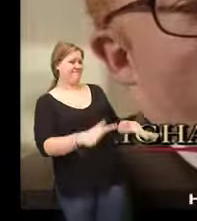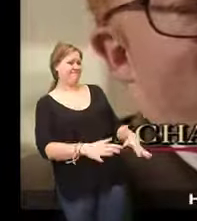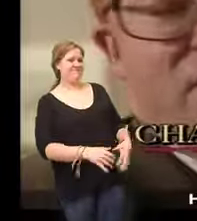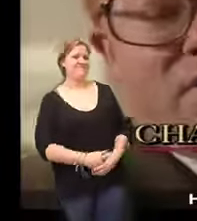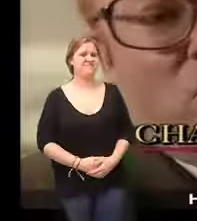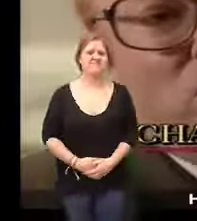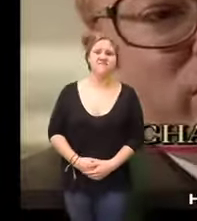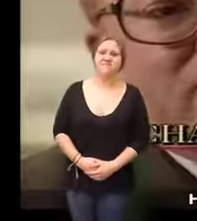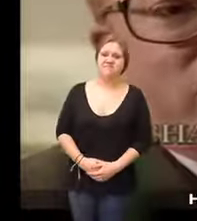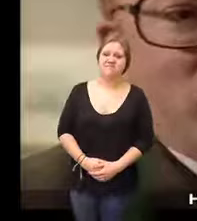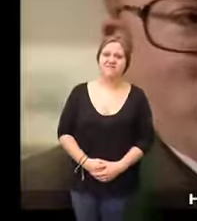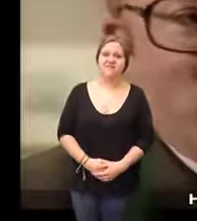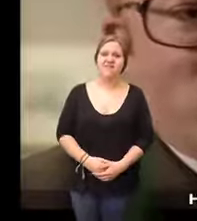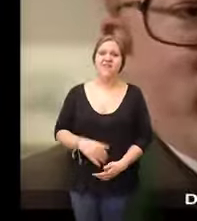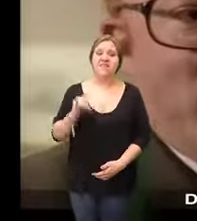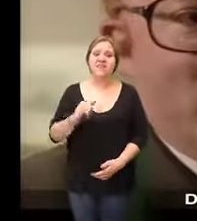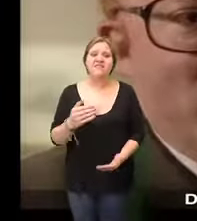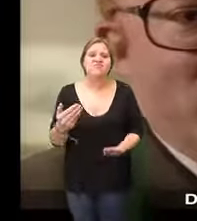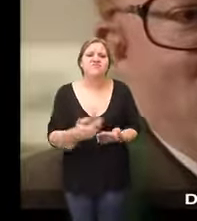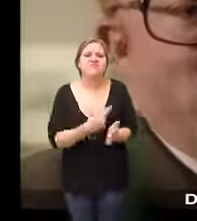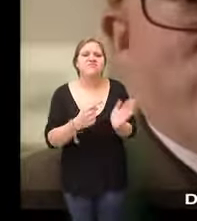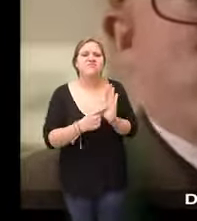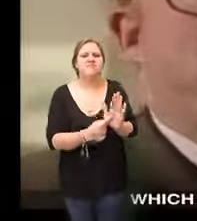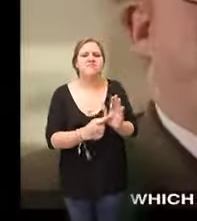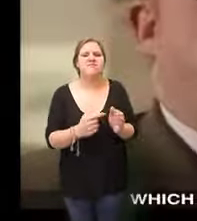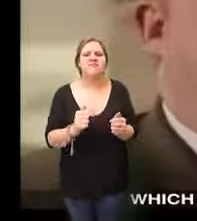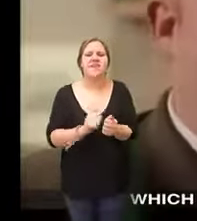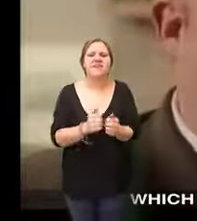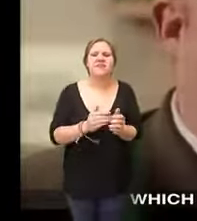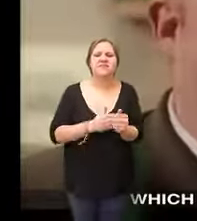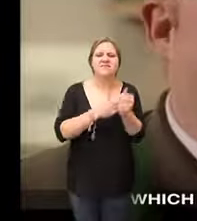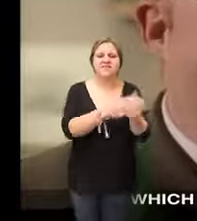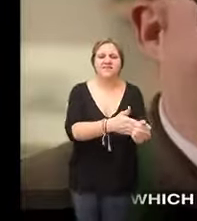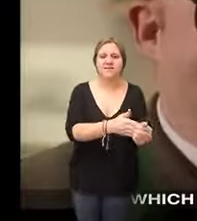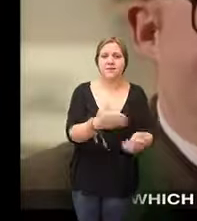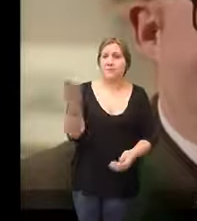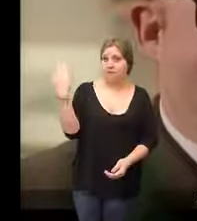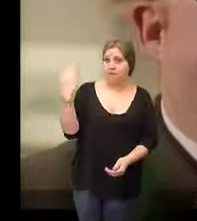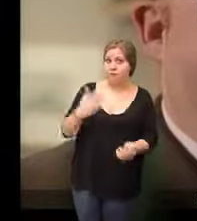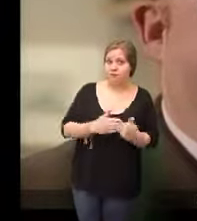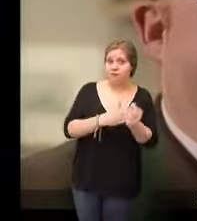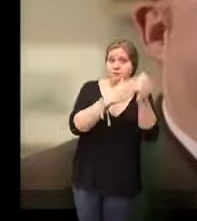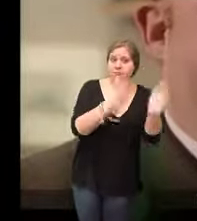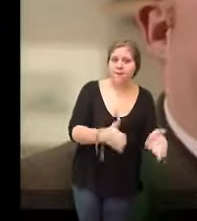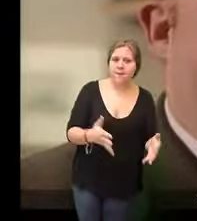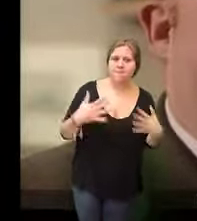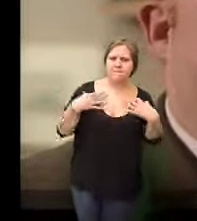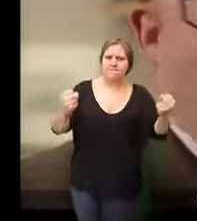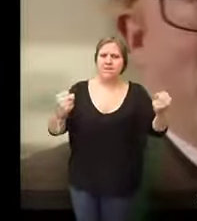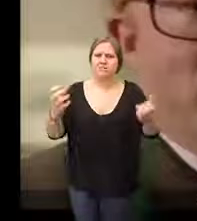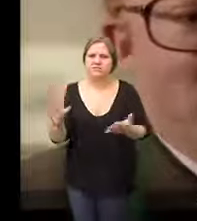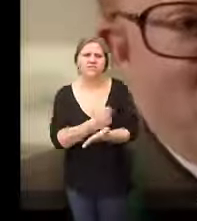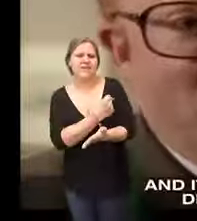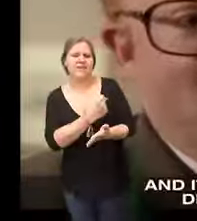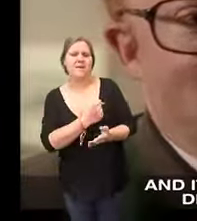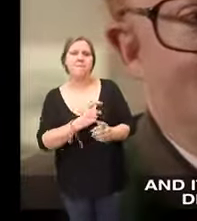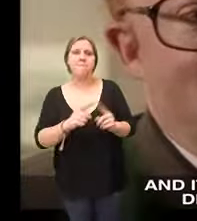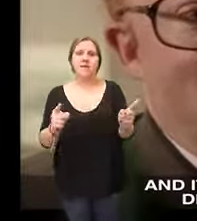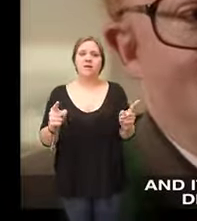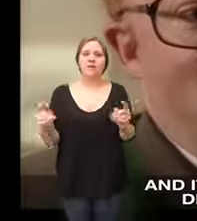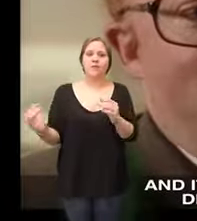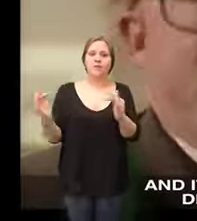he gave us a whole new definition of greatness which was renunciation of power not the embrace of it